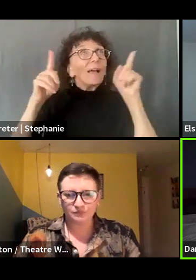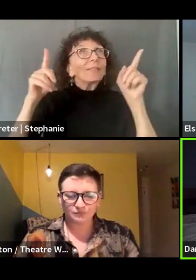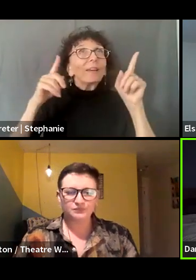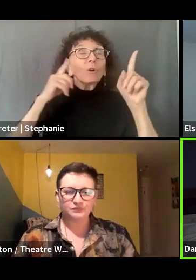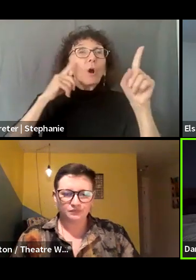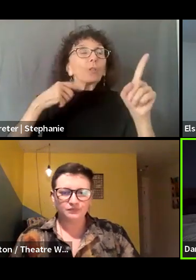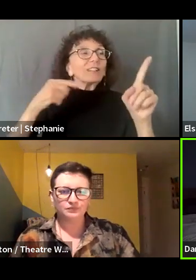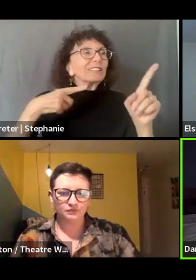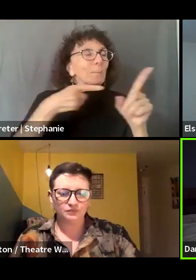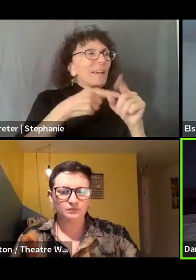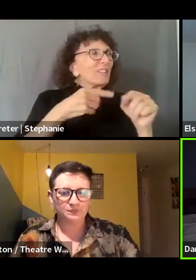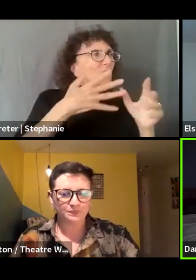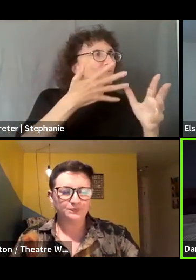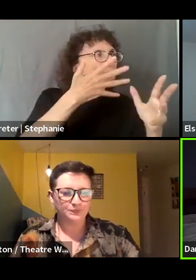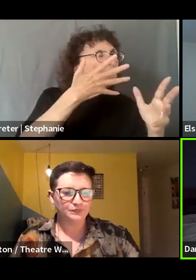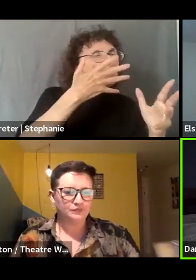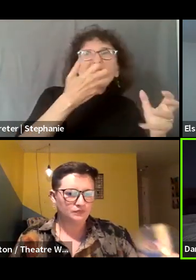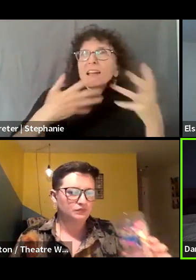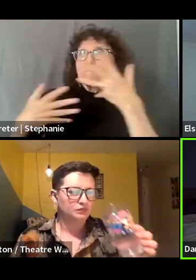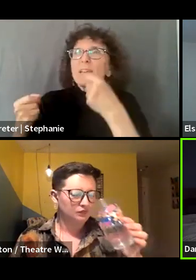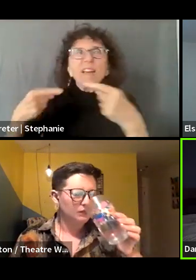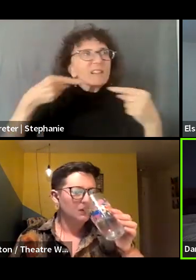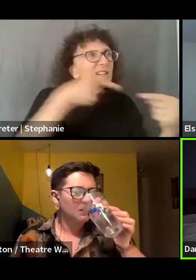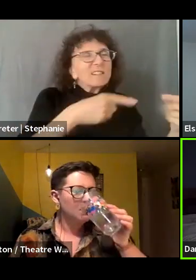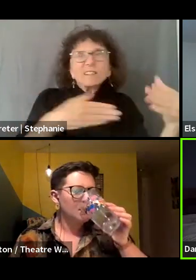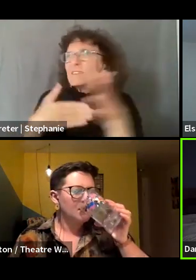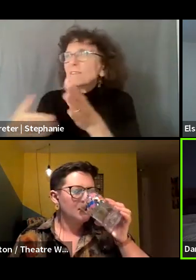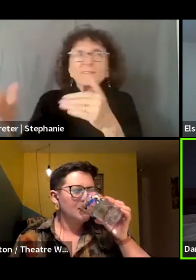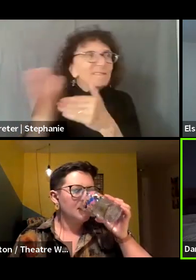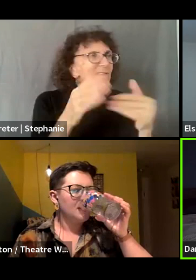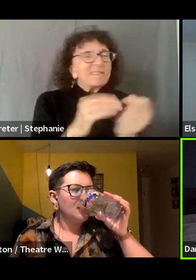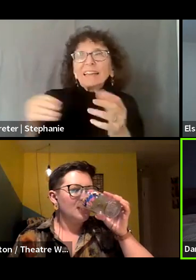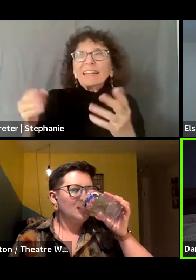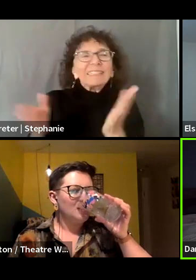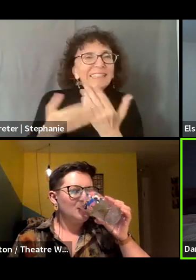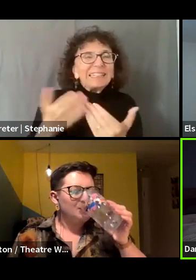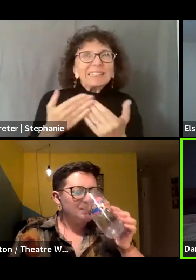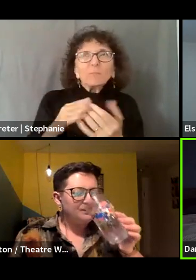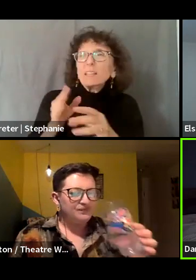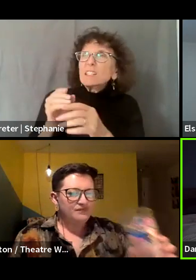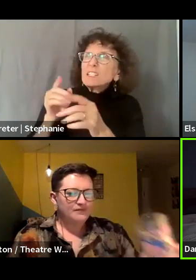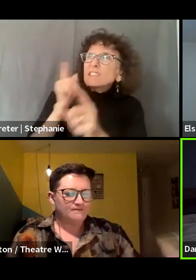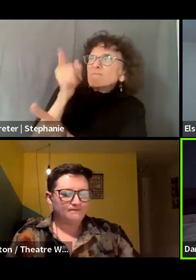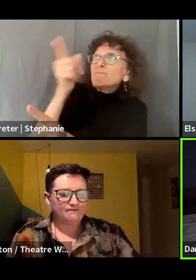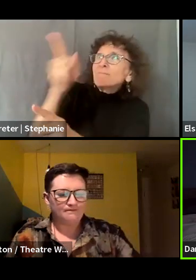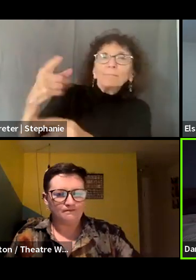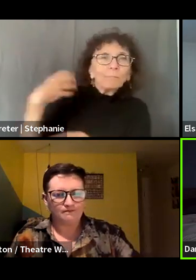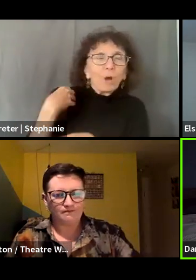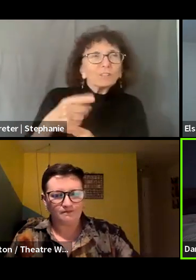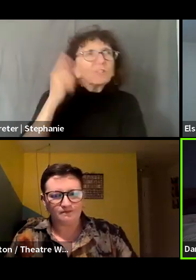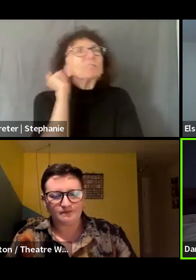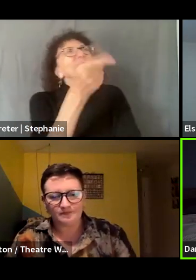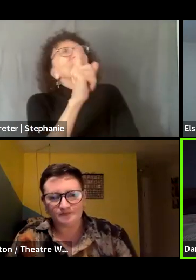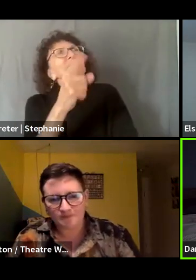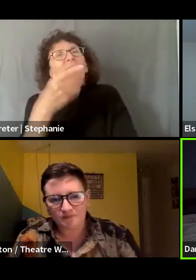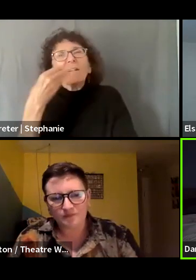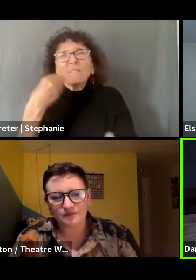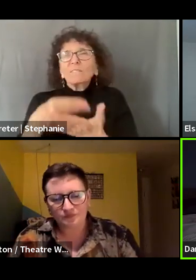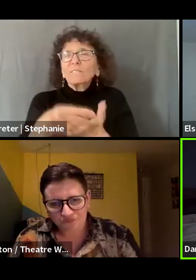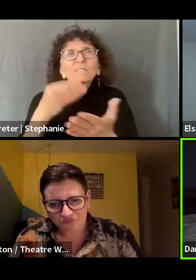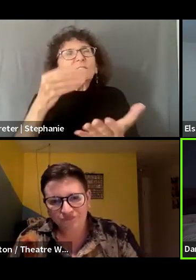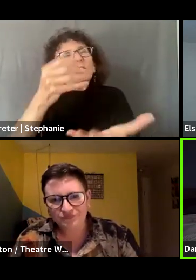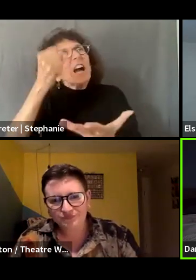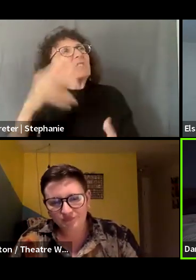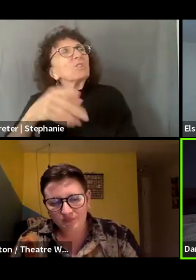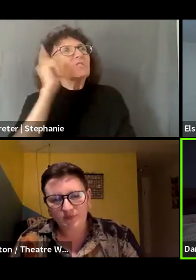easy to be mad at your boss, the person that's hiring you to be mad at funders, right? Et cetera, et cetera. And that's like real. Those feelings are real.